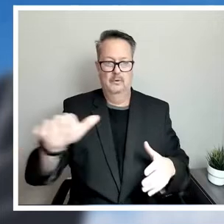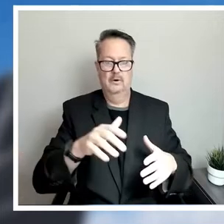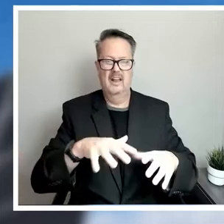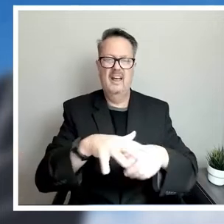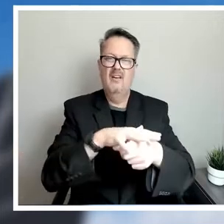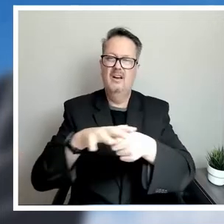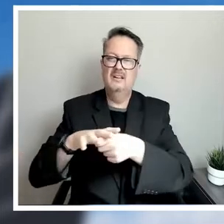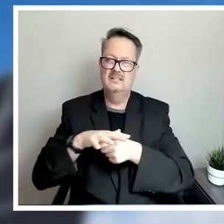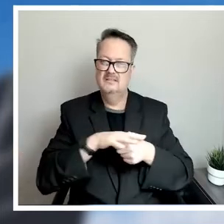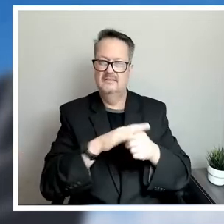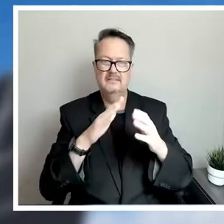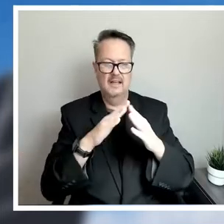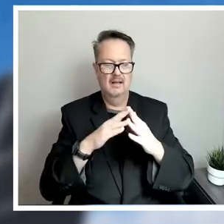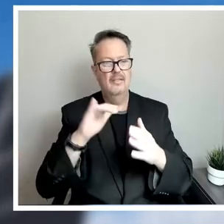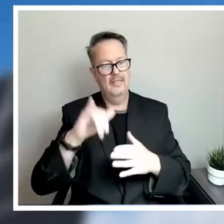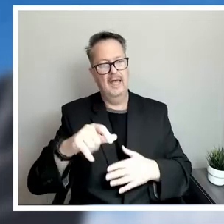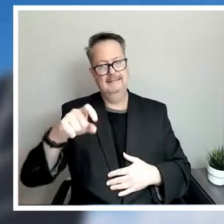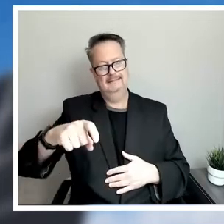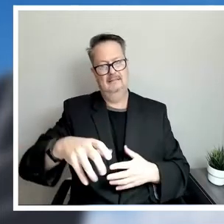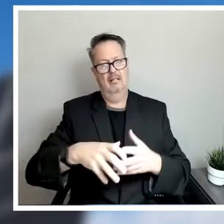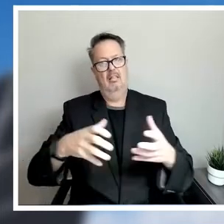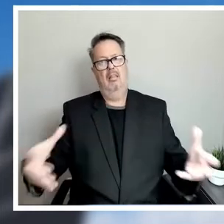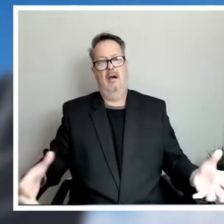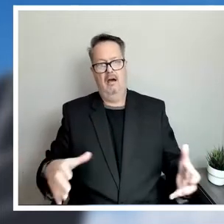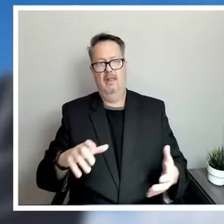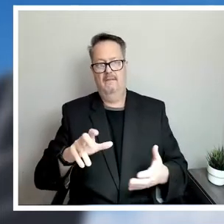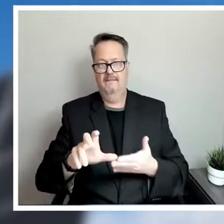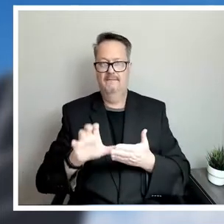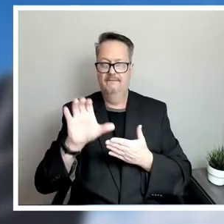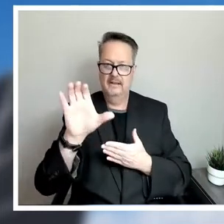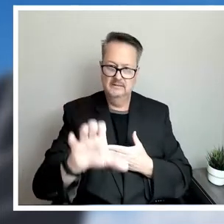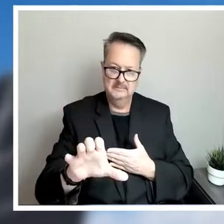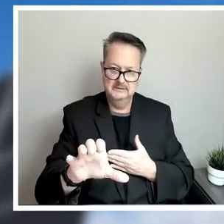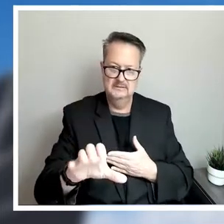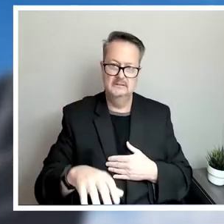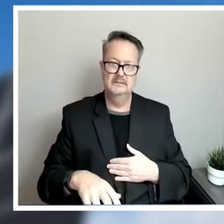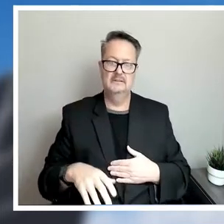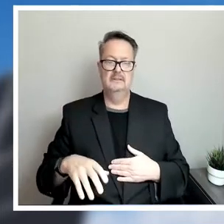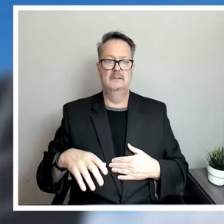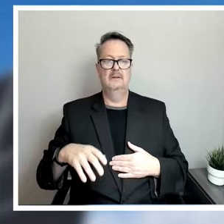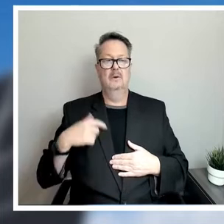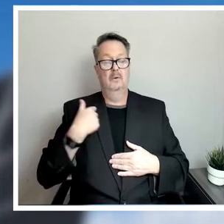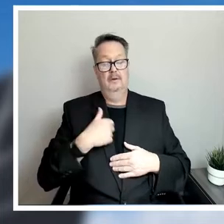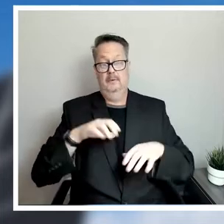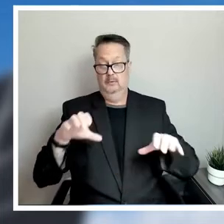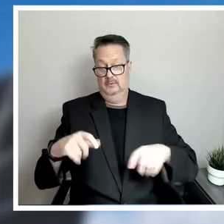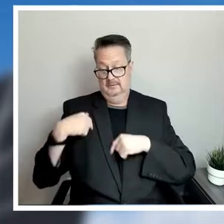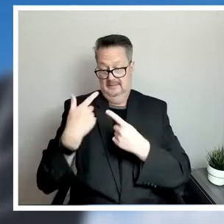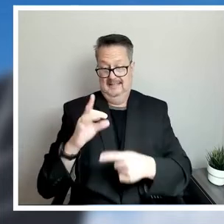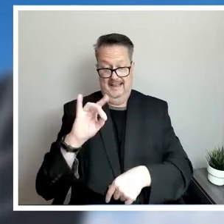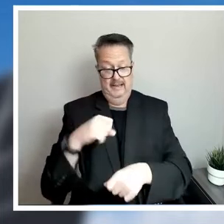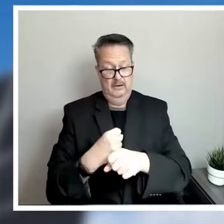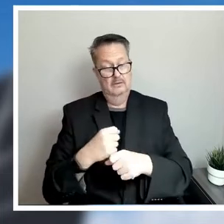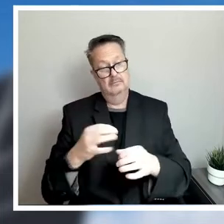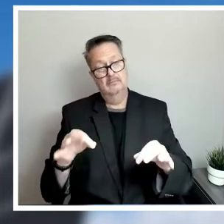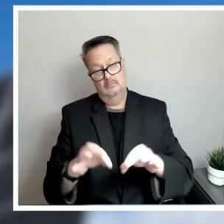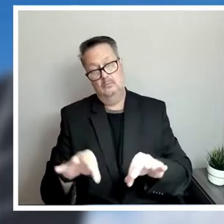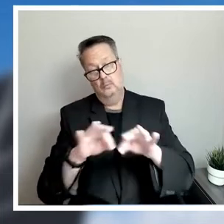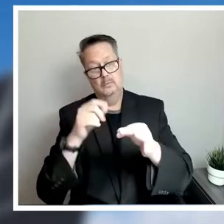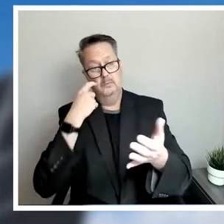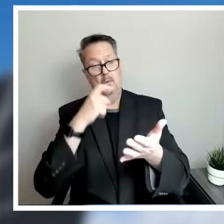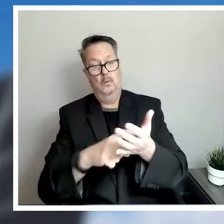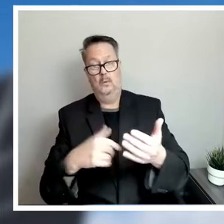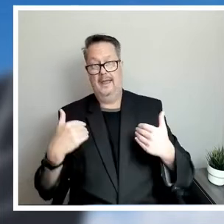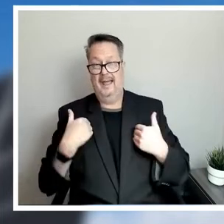That's really necessitated a lot of investment. And that investment we've been making over the last eight years, and it's worth noting that while we have additional